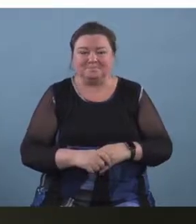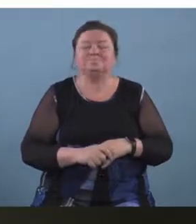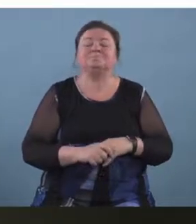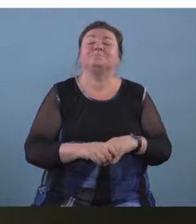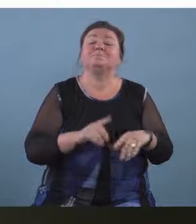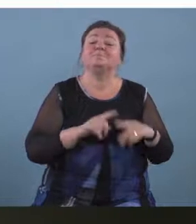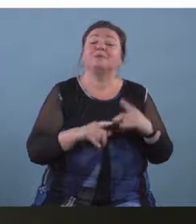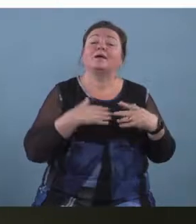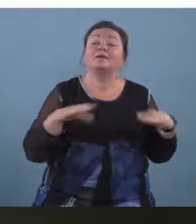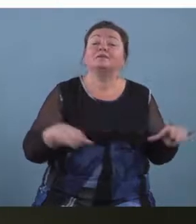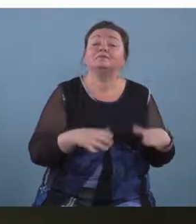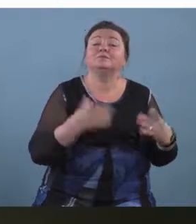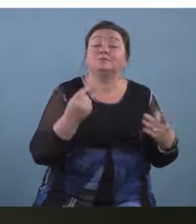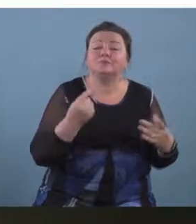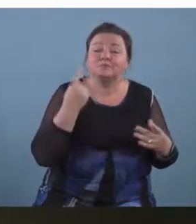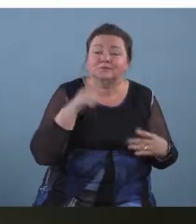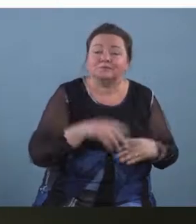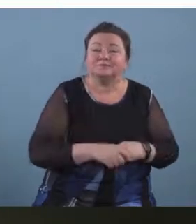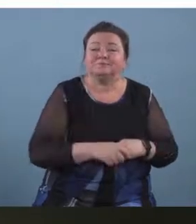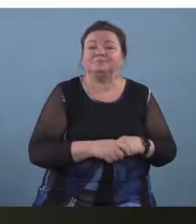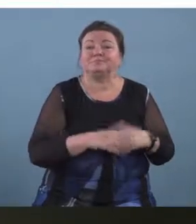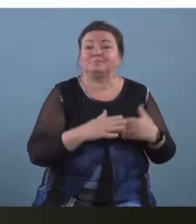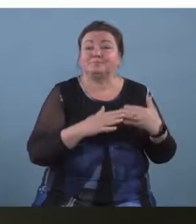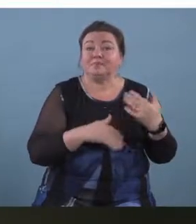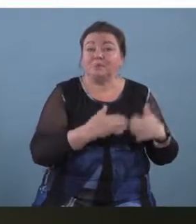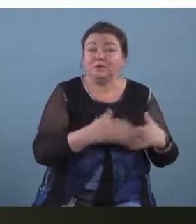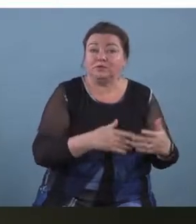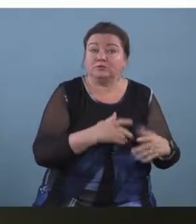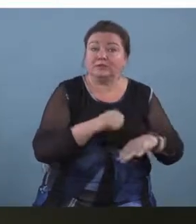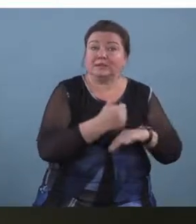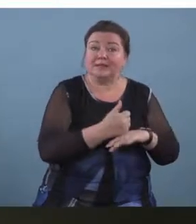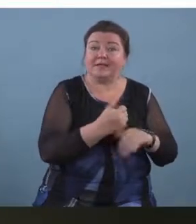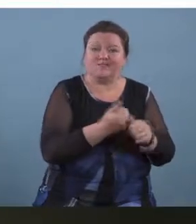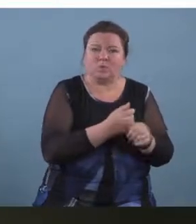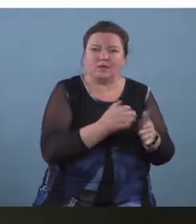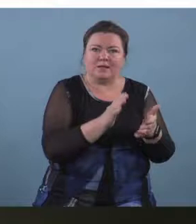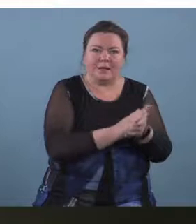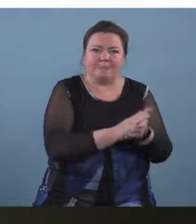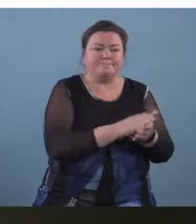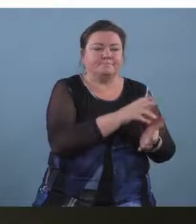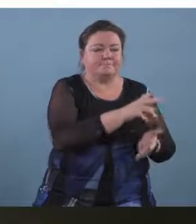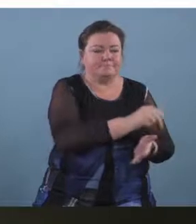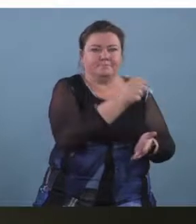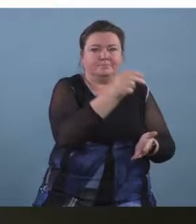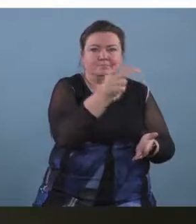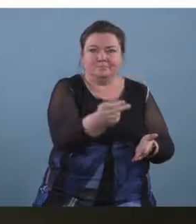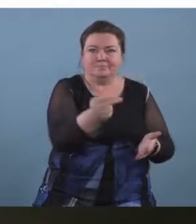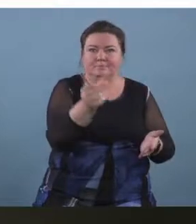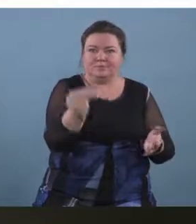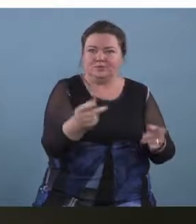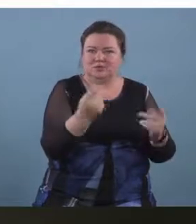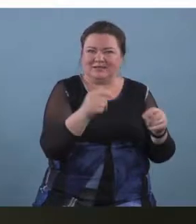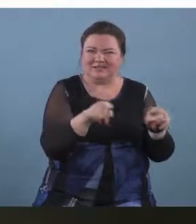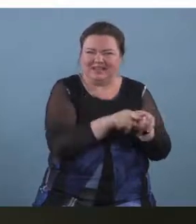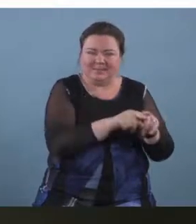do with in that process is we have everybody capping in turn but we keep this interesting by